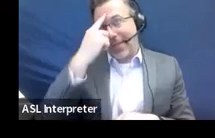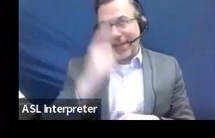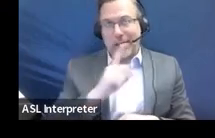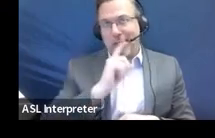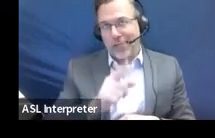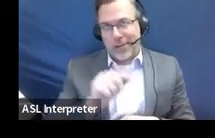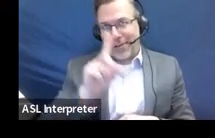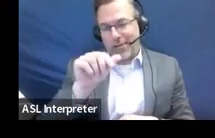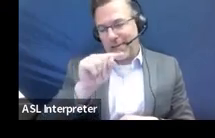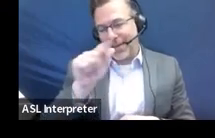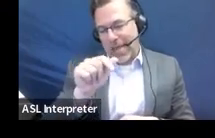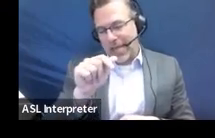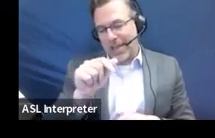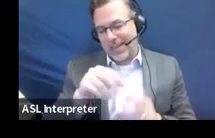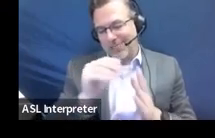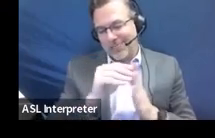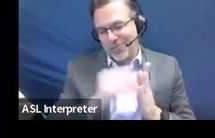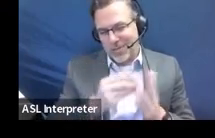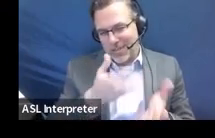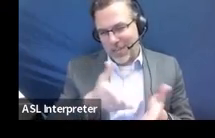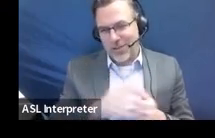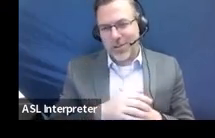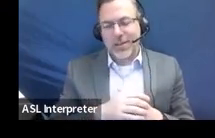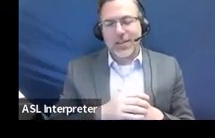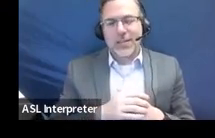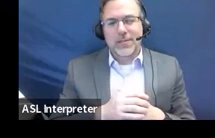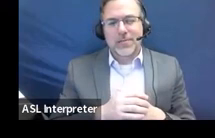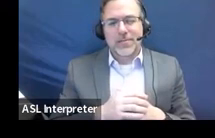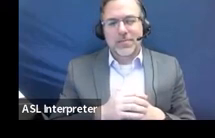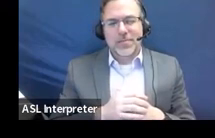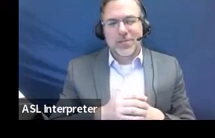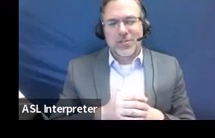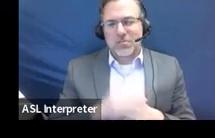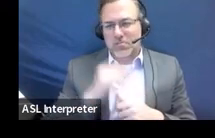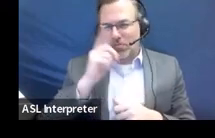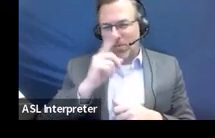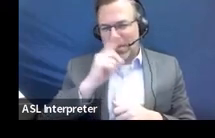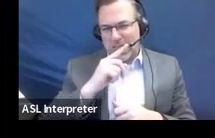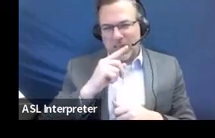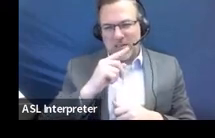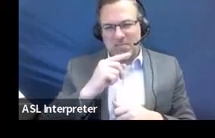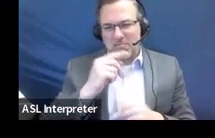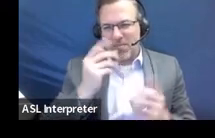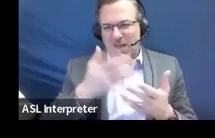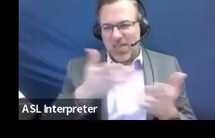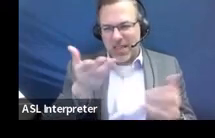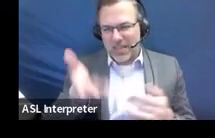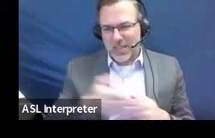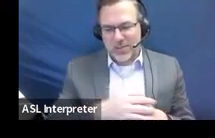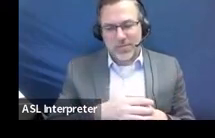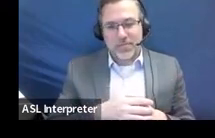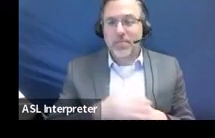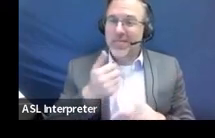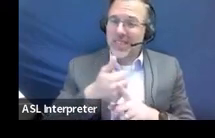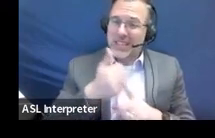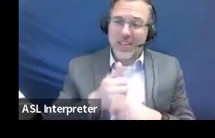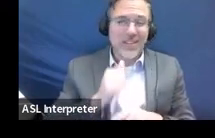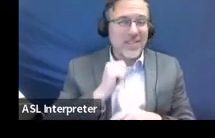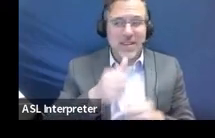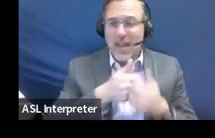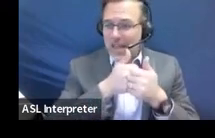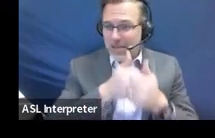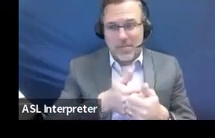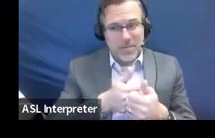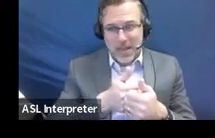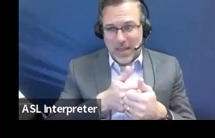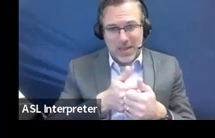and data to stick in these boxes. I apologize. So just pretend there's a bunch of things there. So why would this not be compliant as we're